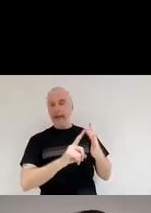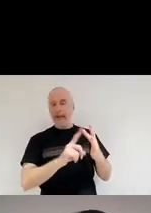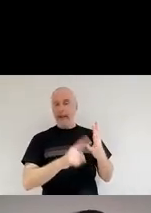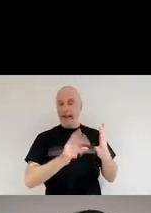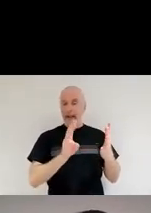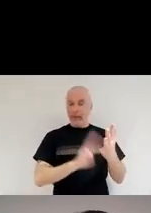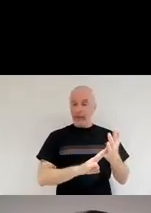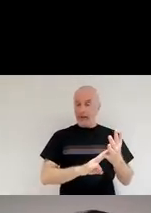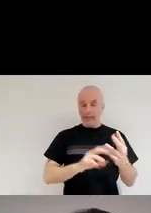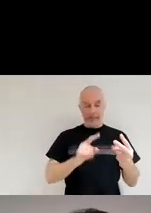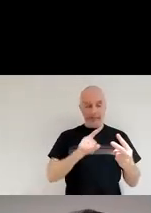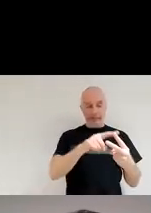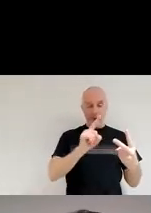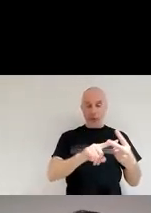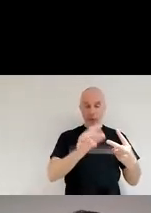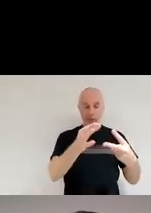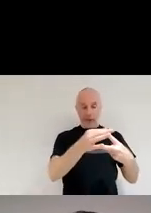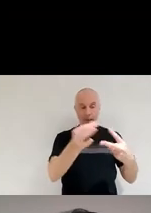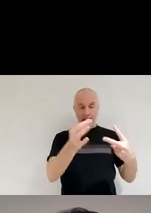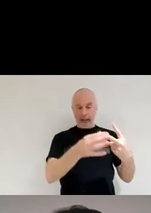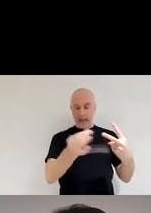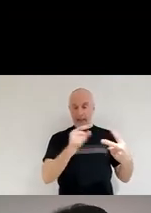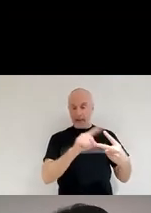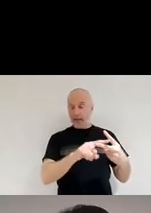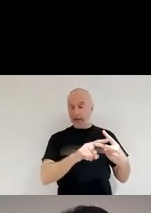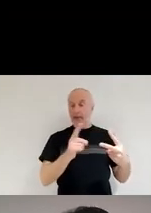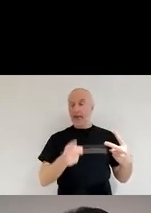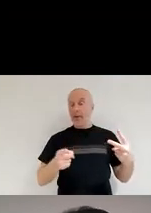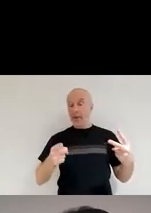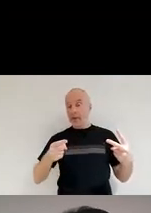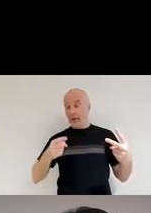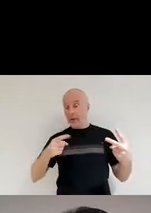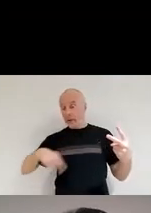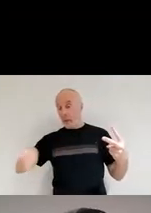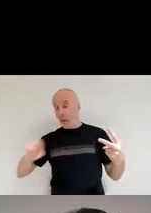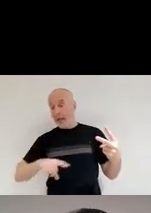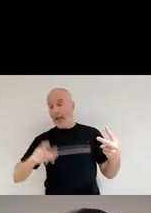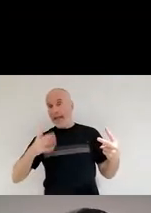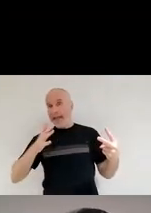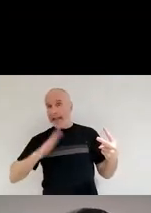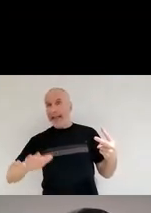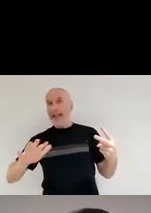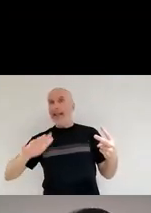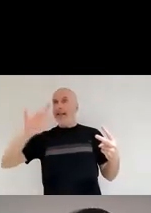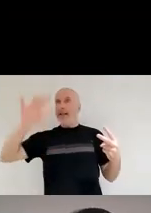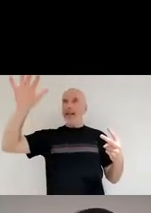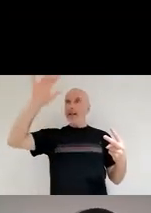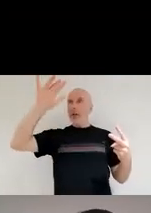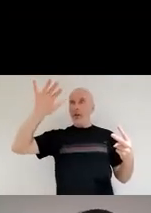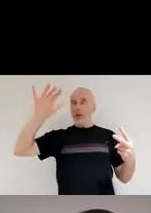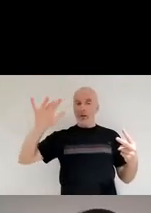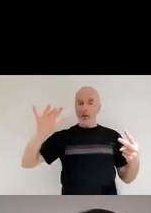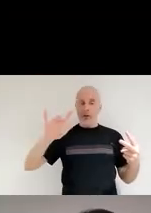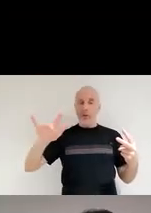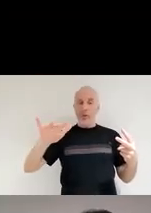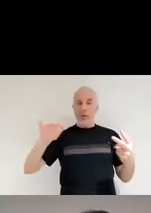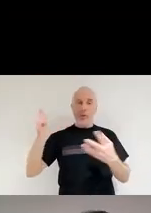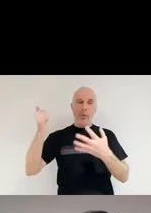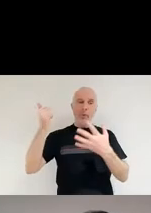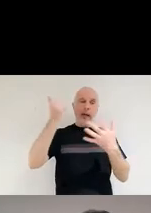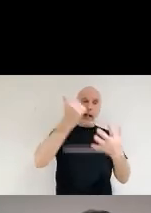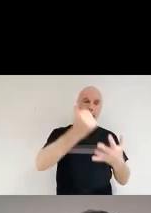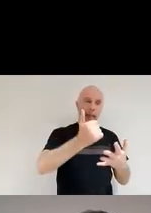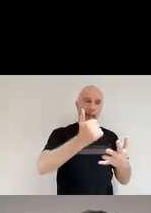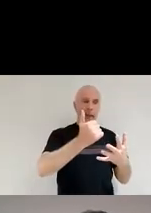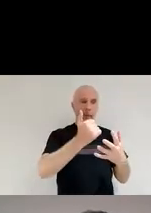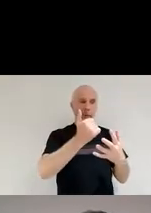earlier, we needed this dust to help things go down and for you to form stars that we see today. Now,